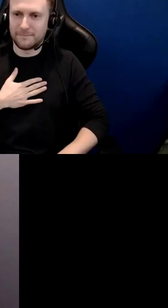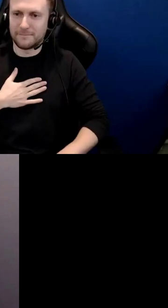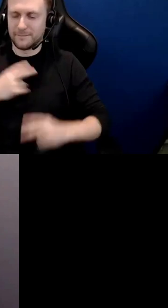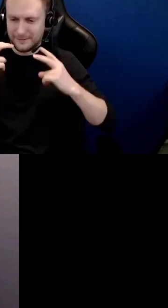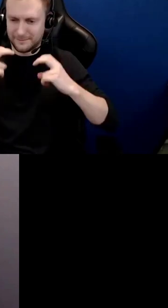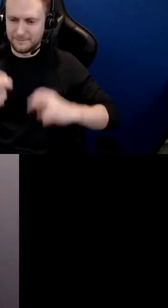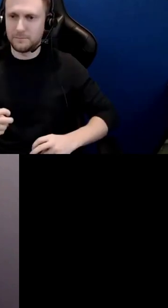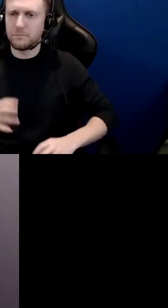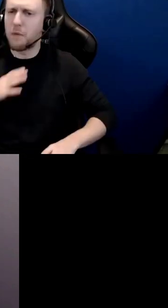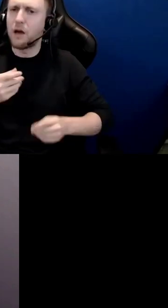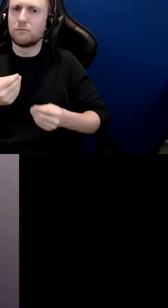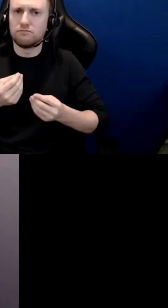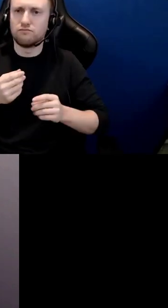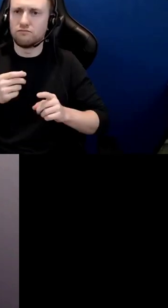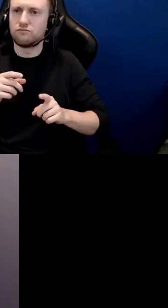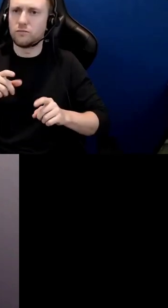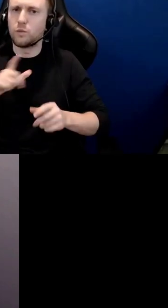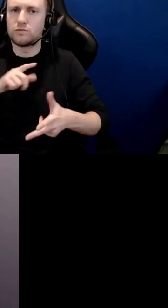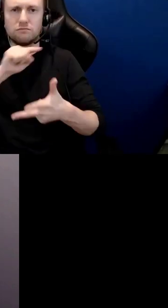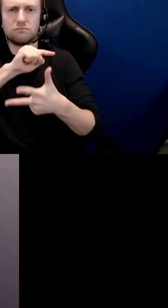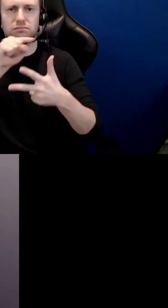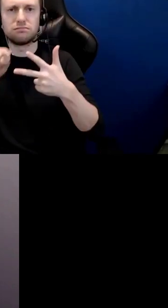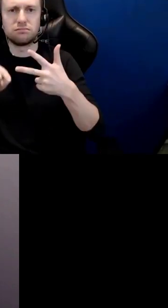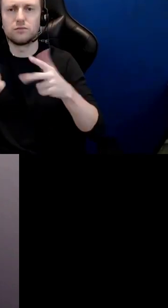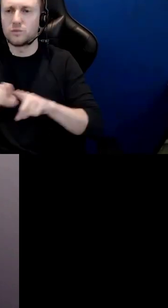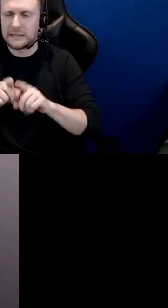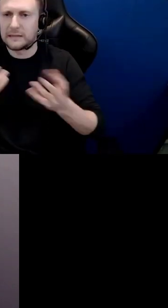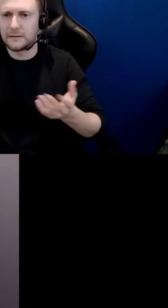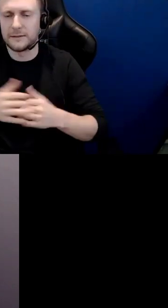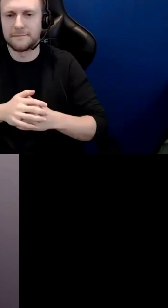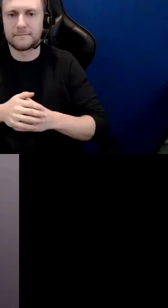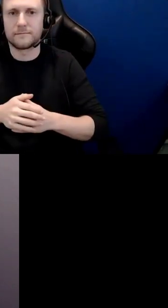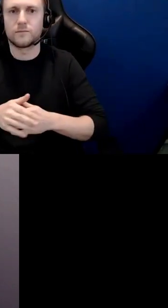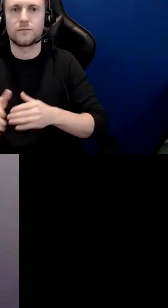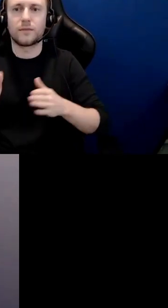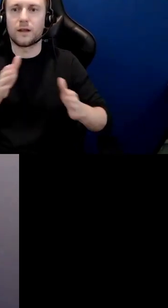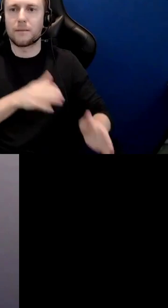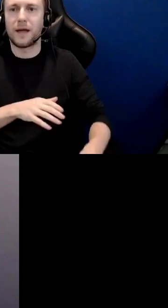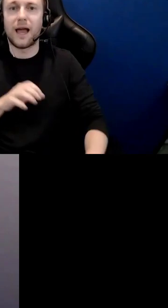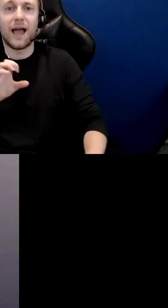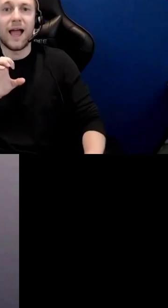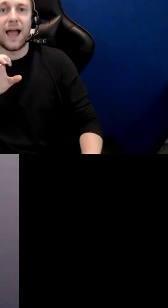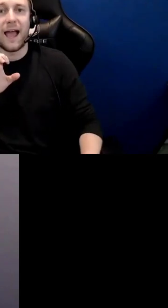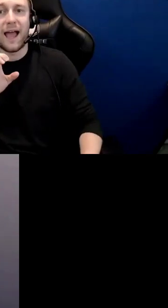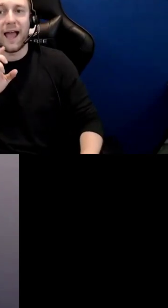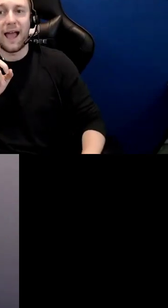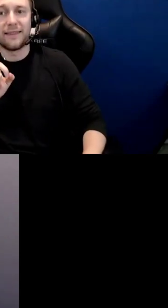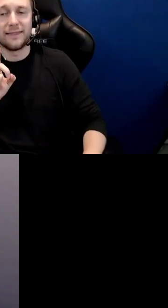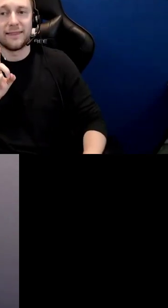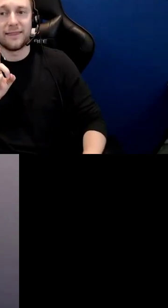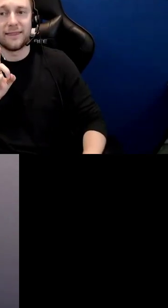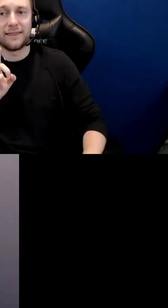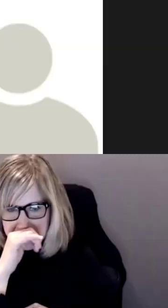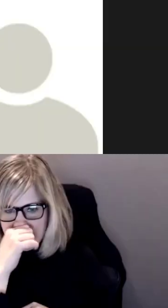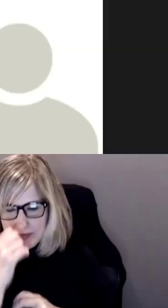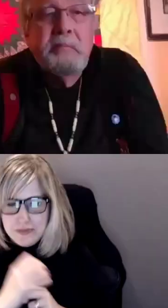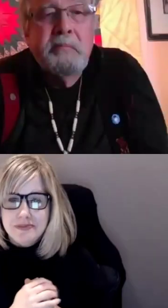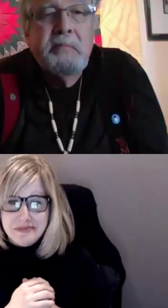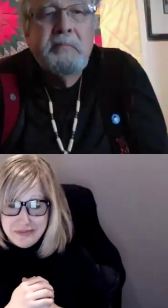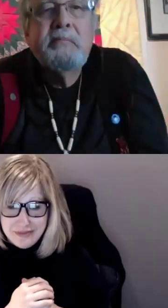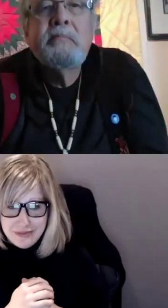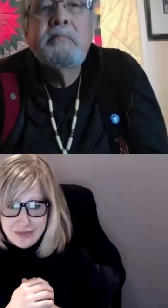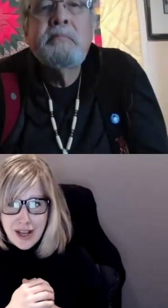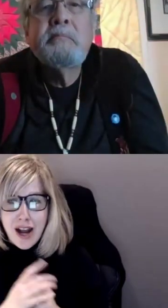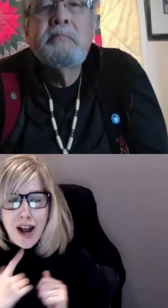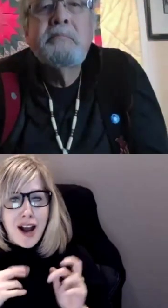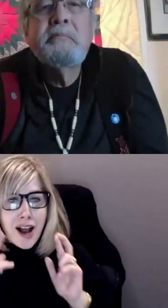back onto the screen we might call up our sixth poll as well just to get a jump start on that which is that i hope